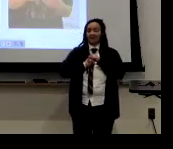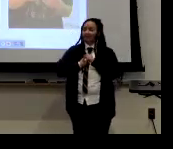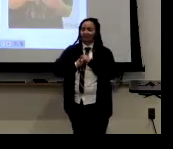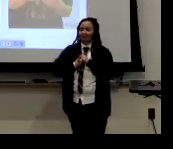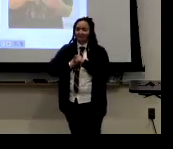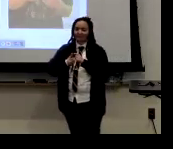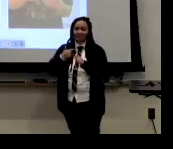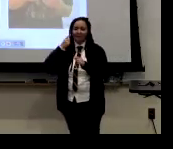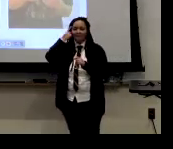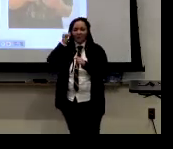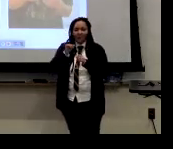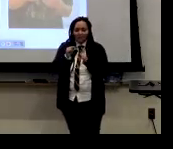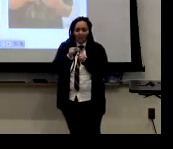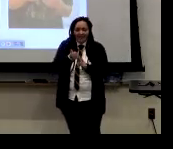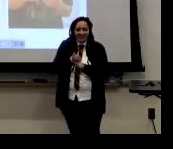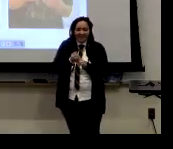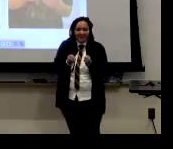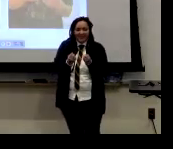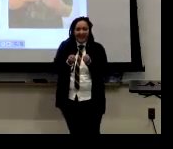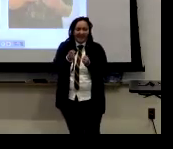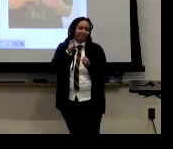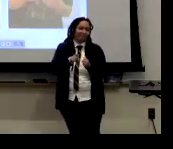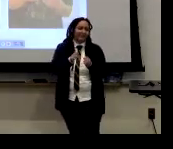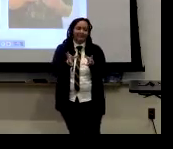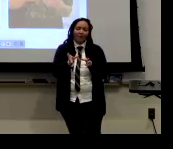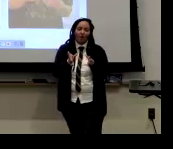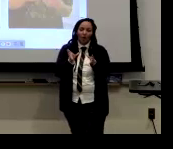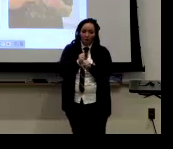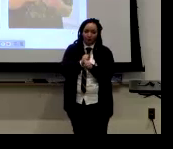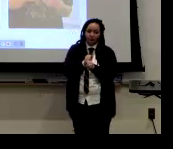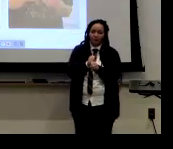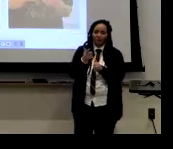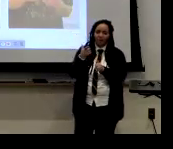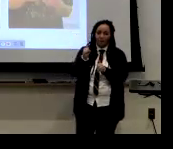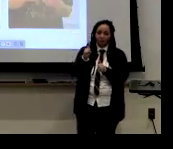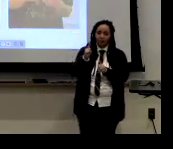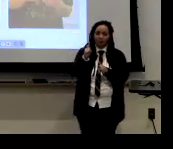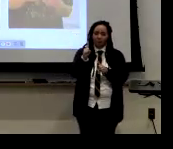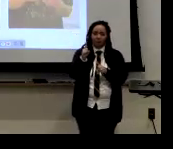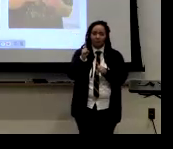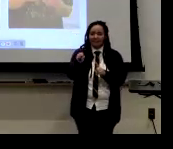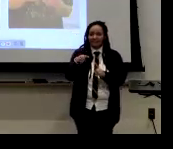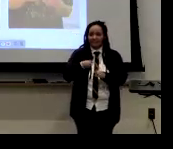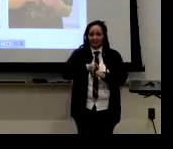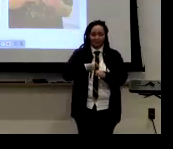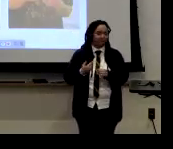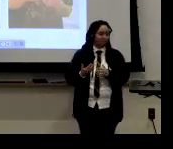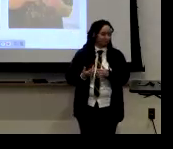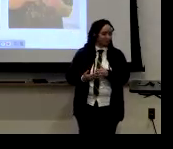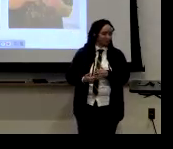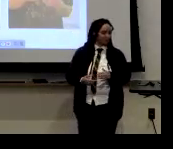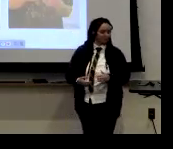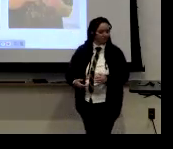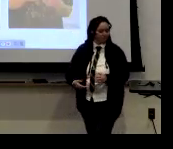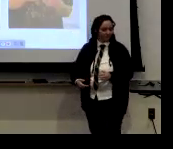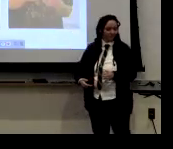So it doesn't really apply to that because the word itself, the sign itself is a closed thumb. It's the one hand